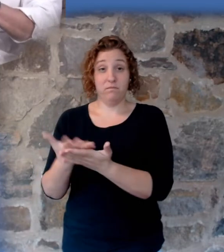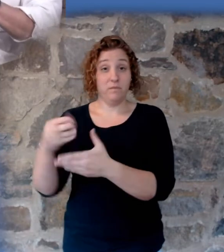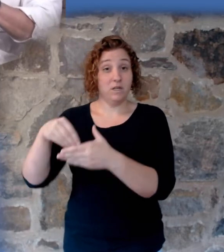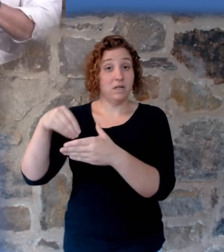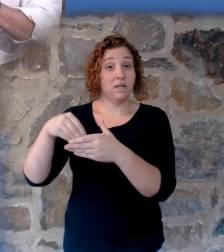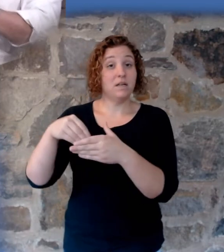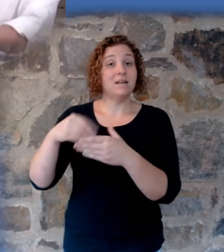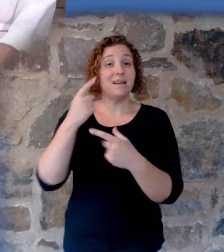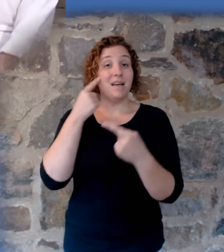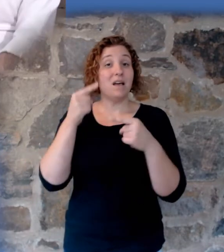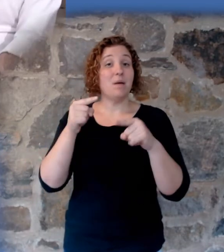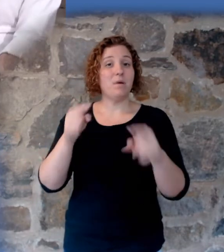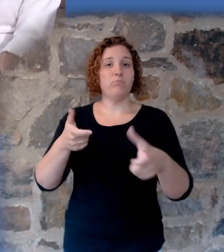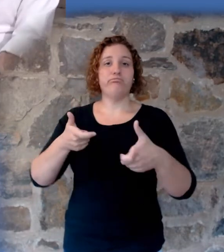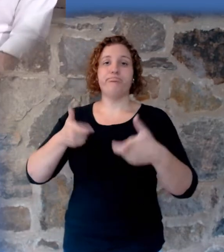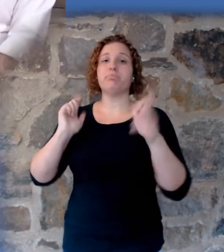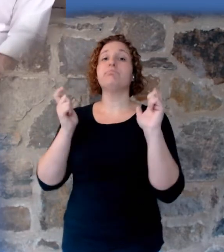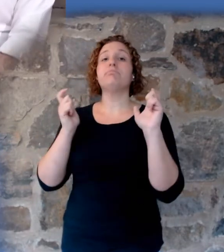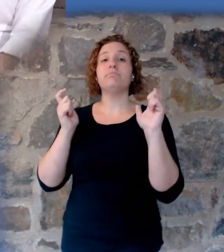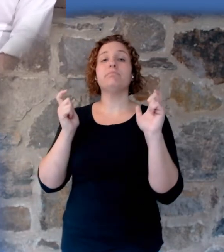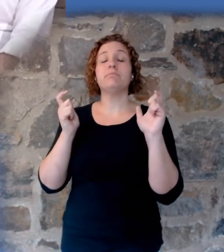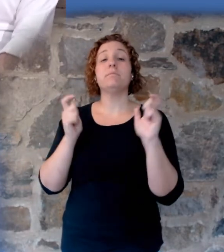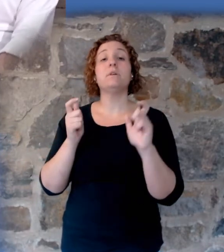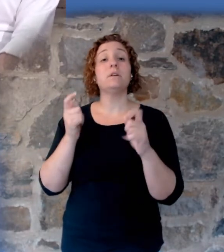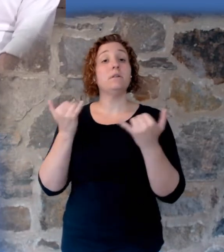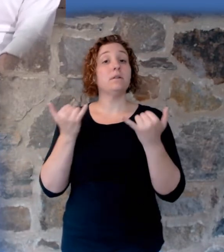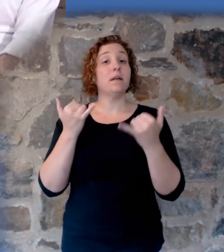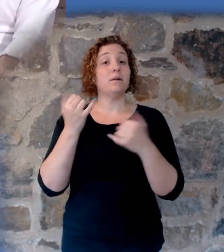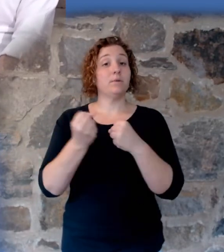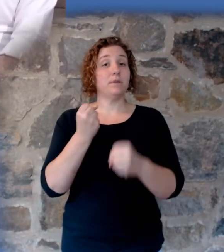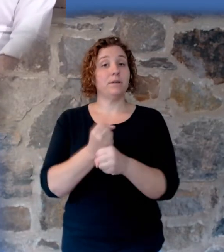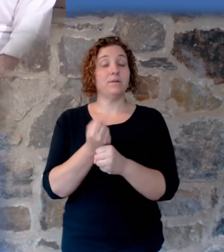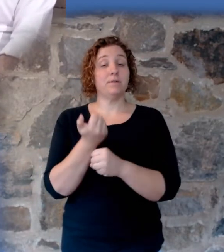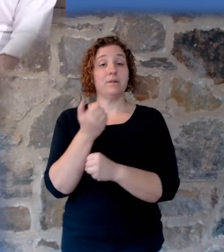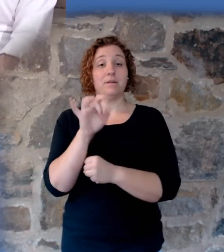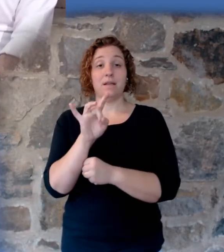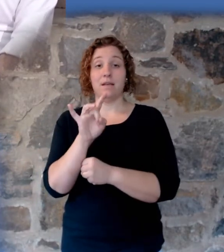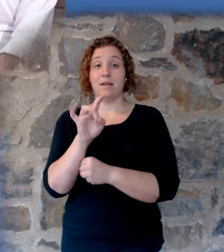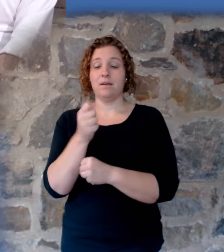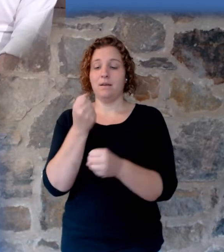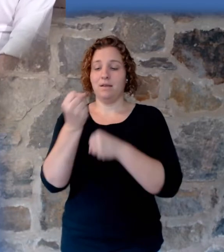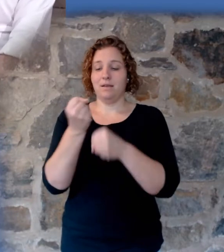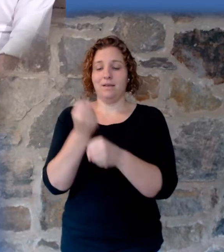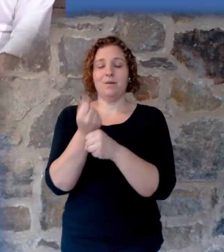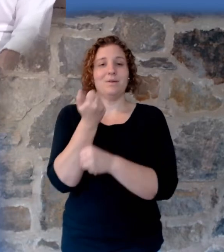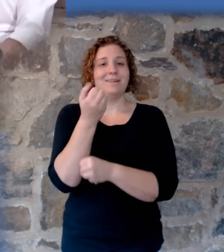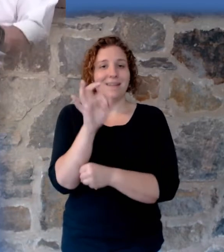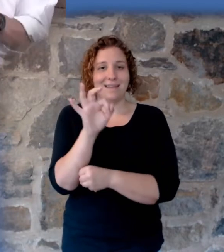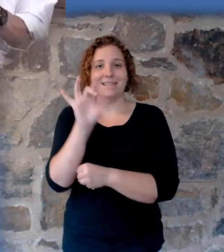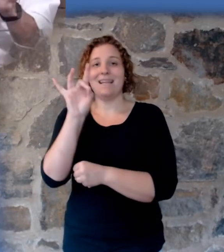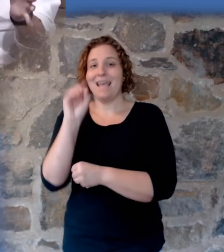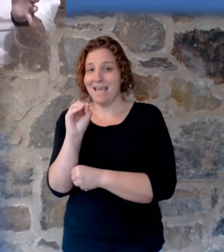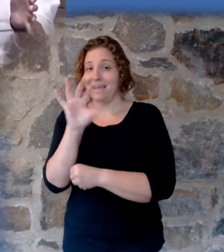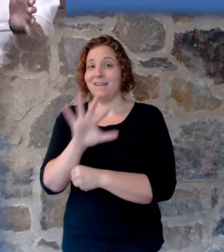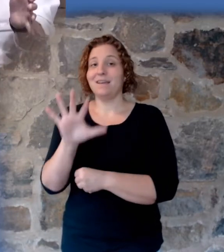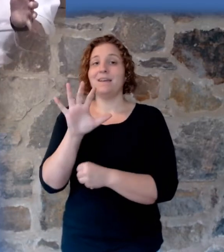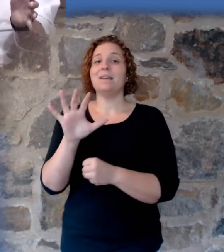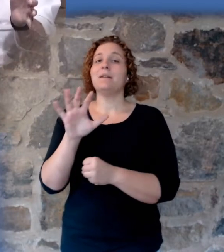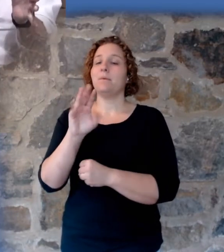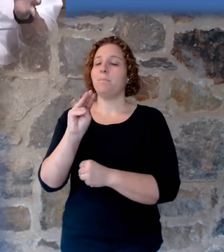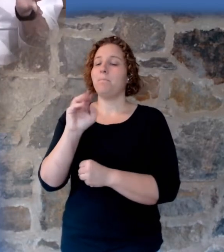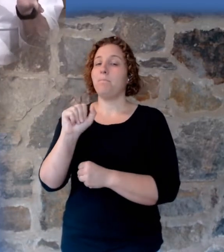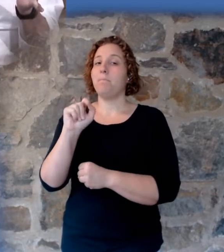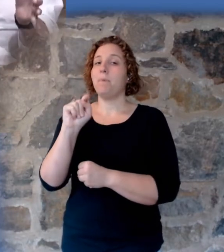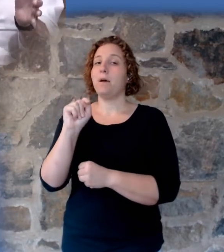quickly. So in 1980, Mount St. Helens erupted. And when that happened, that actually gave us a working lab